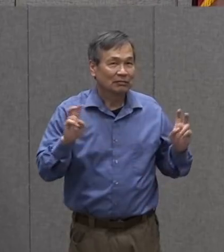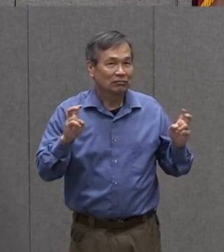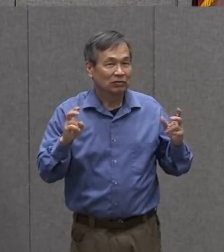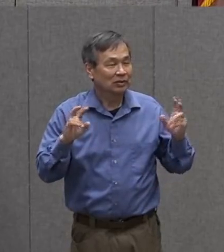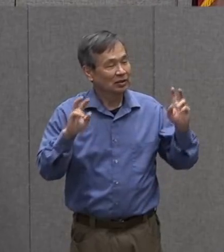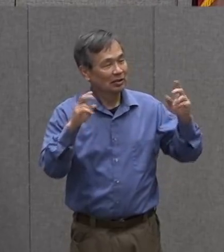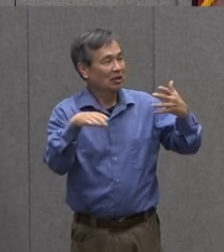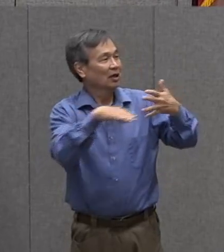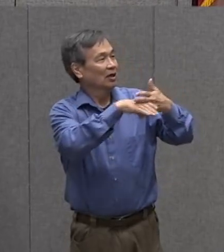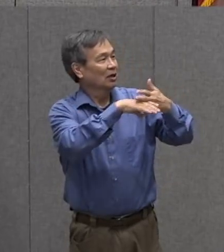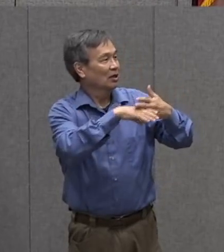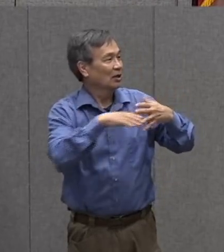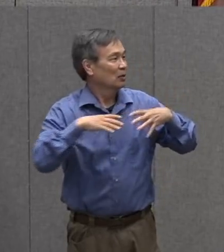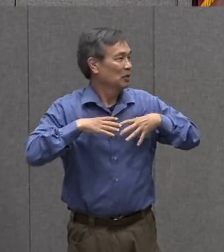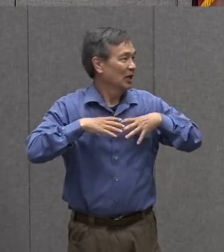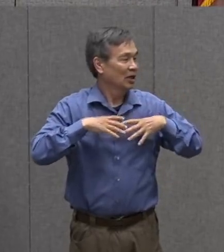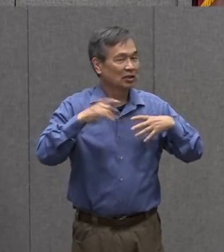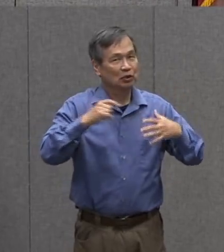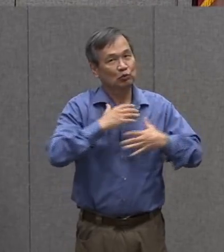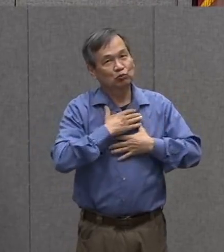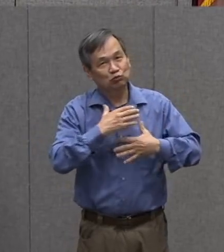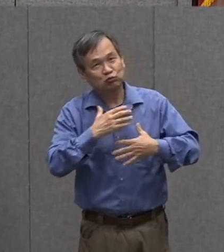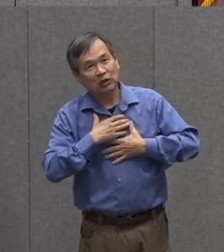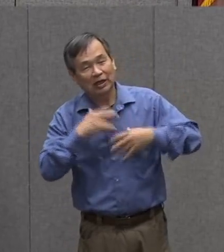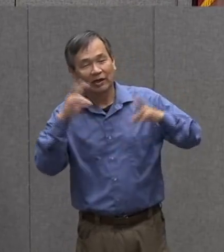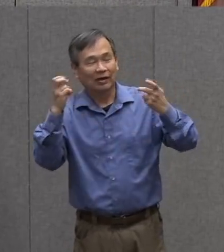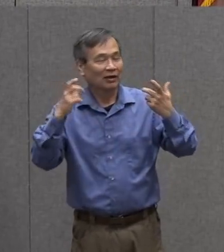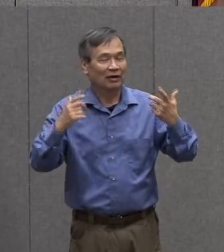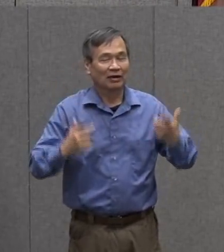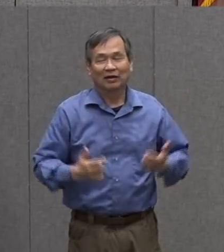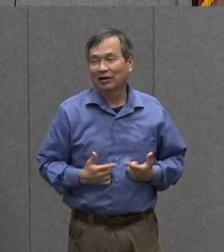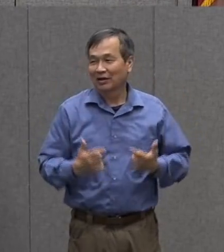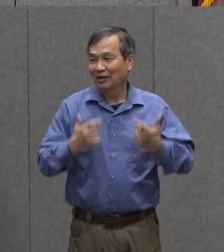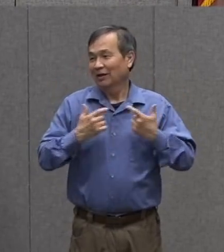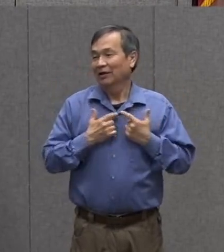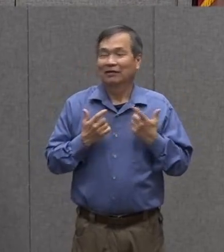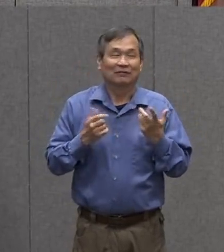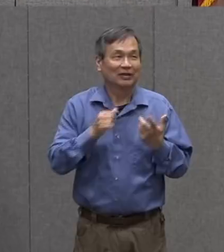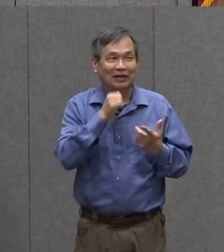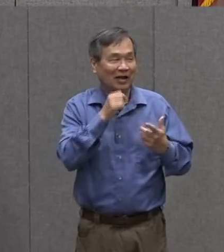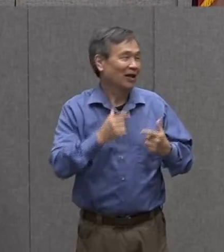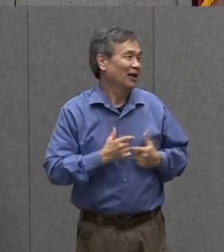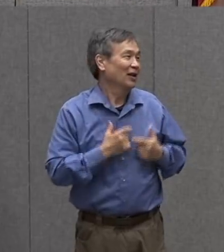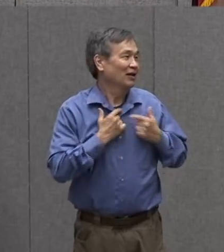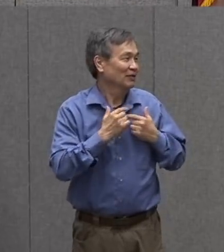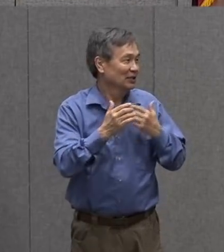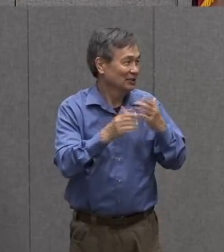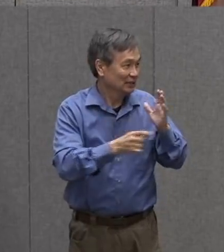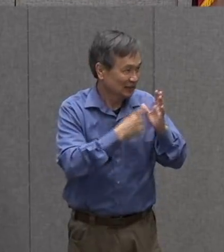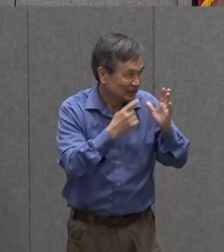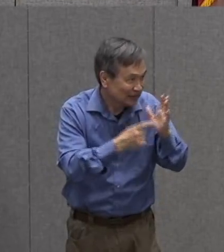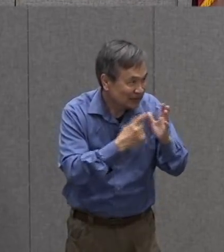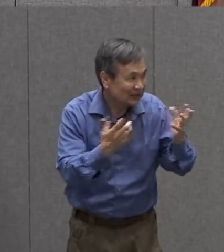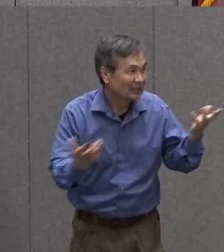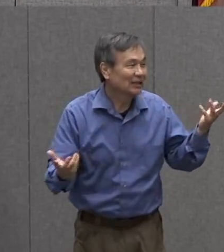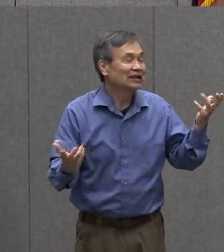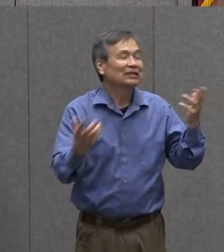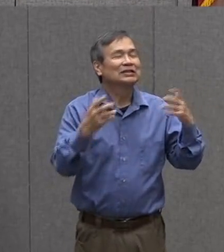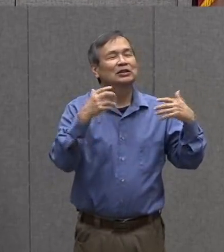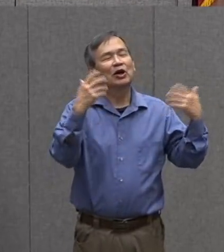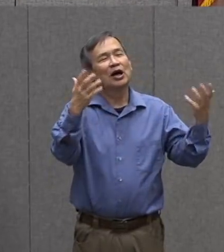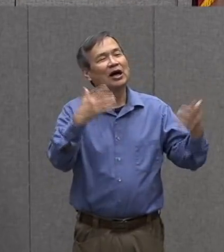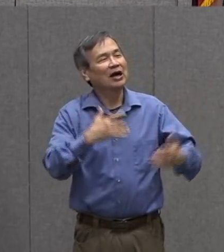break I just need a breather whether I'm living or non-living things sometimes I think so